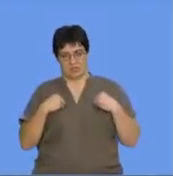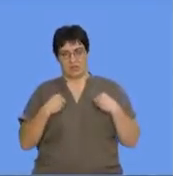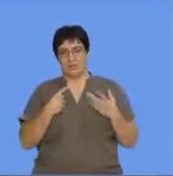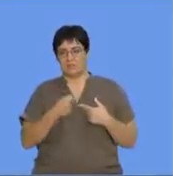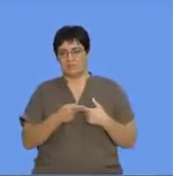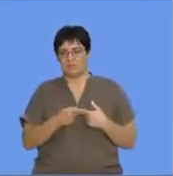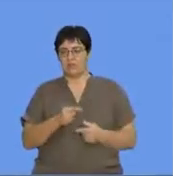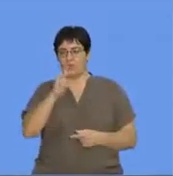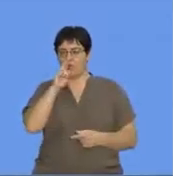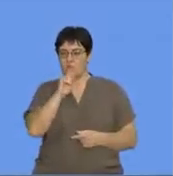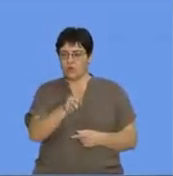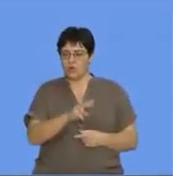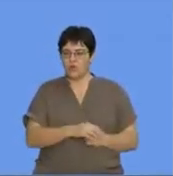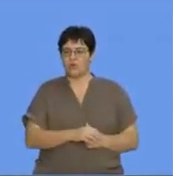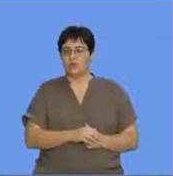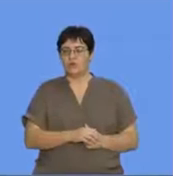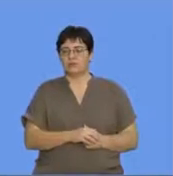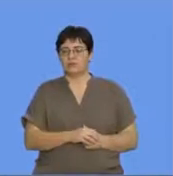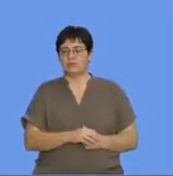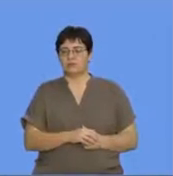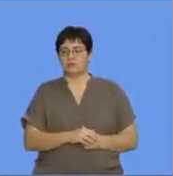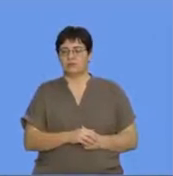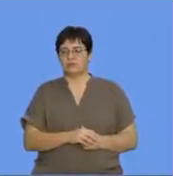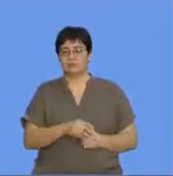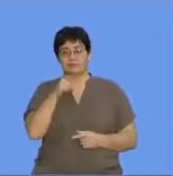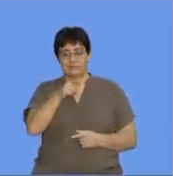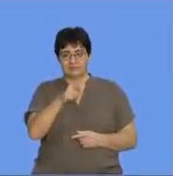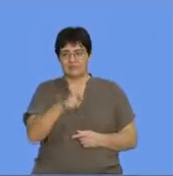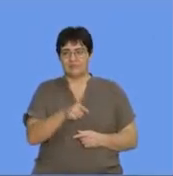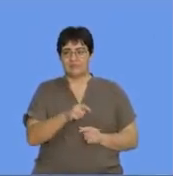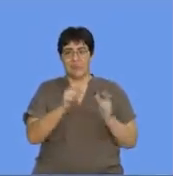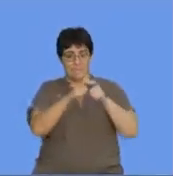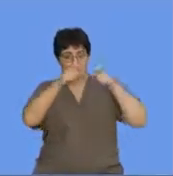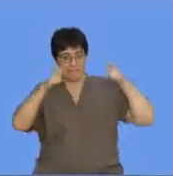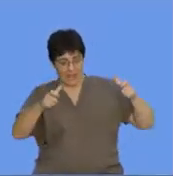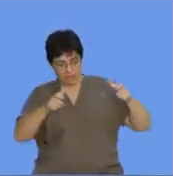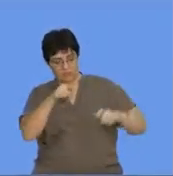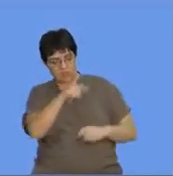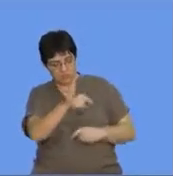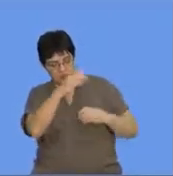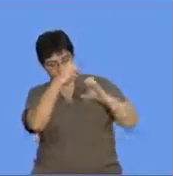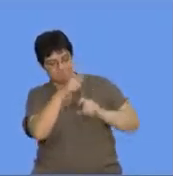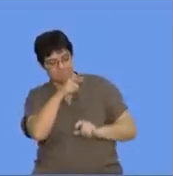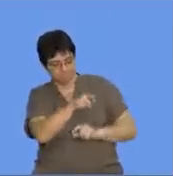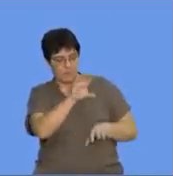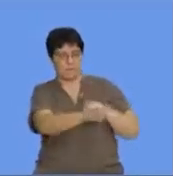properties of material. So we'll say these are macroscopic particles,